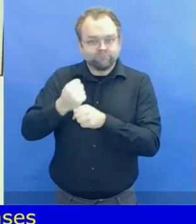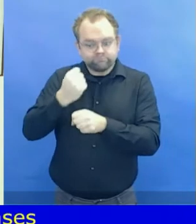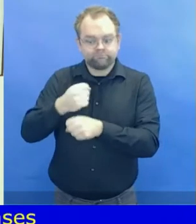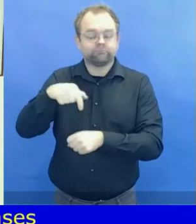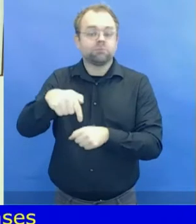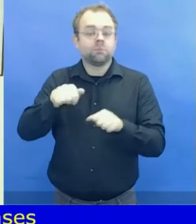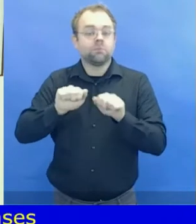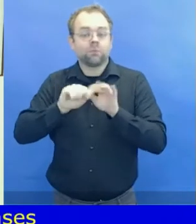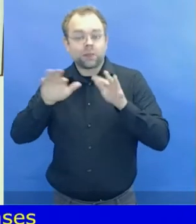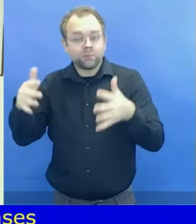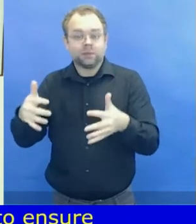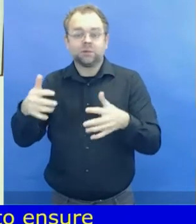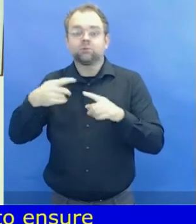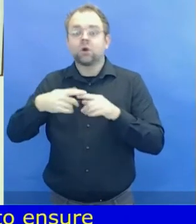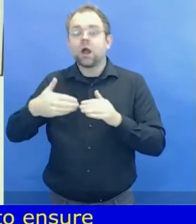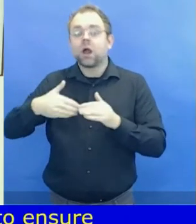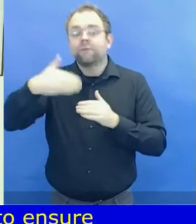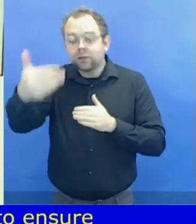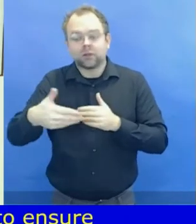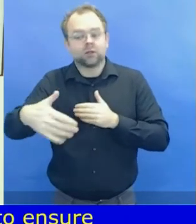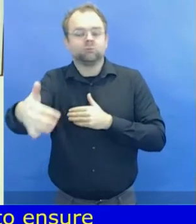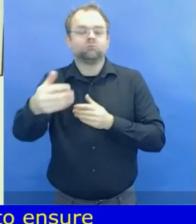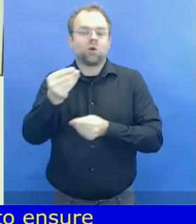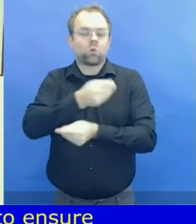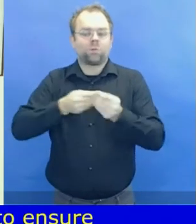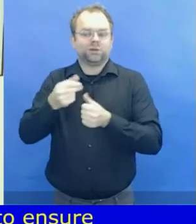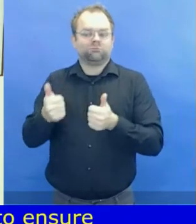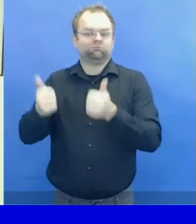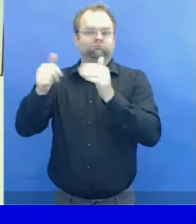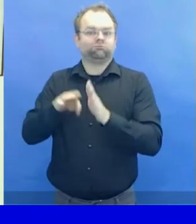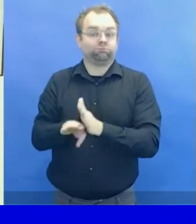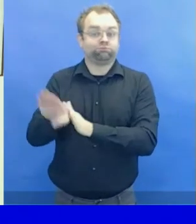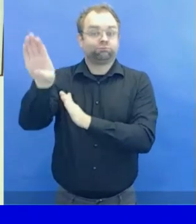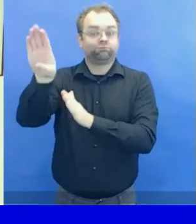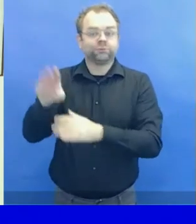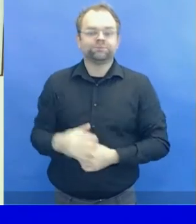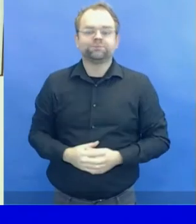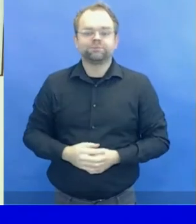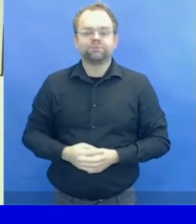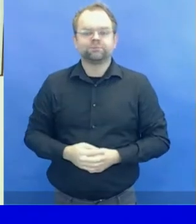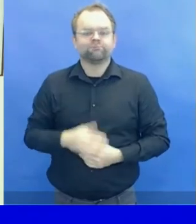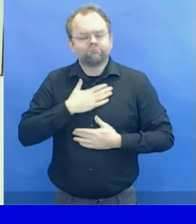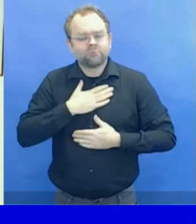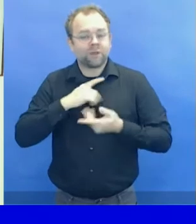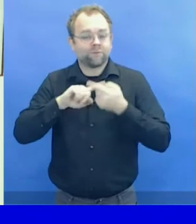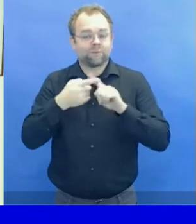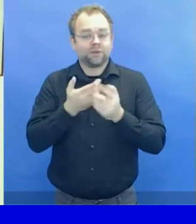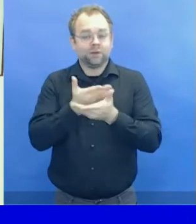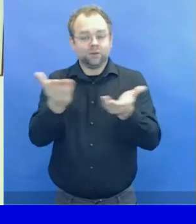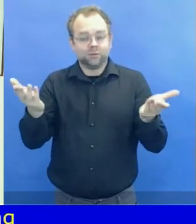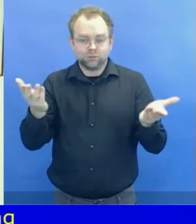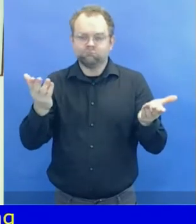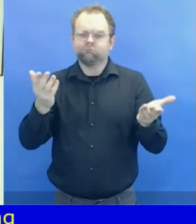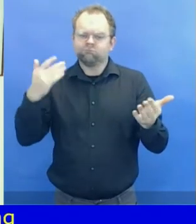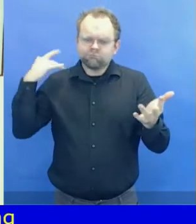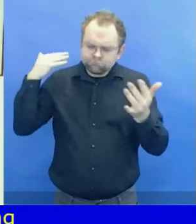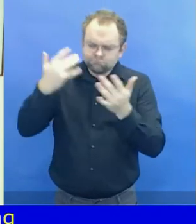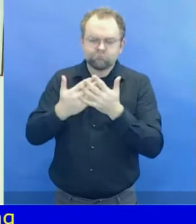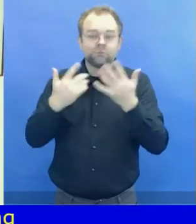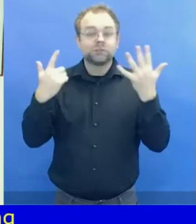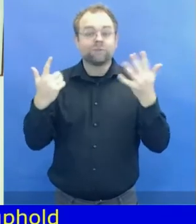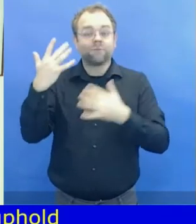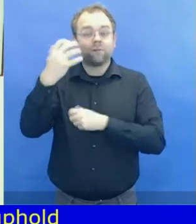years to uphold the fundamental values enshrined in the UN Charter. We've adopted a series of international human rights